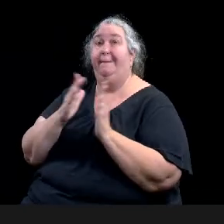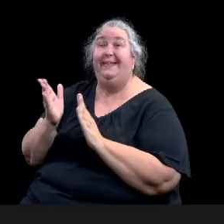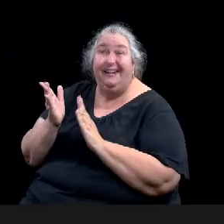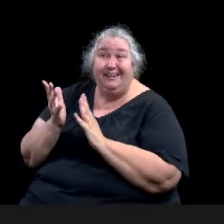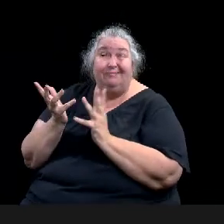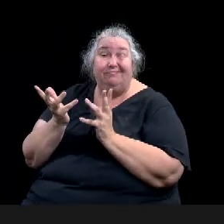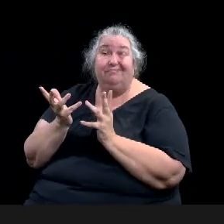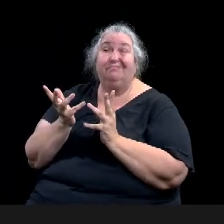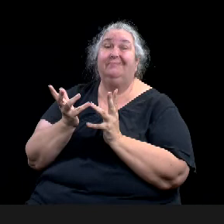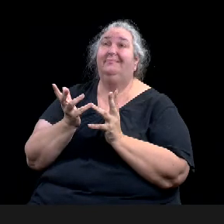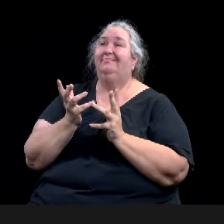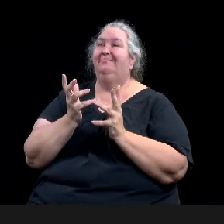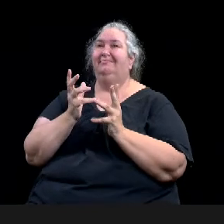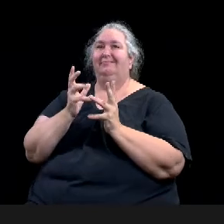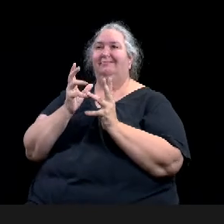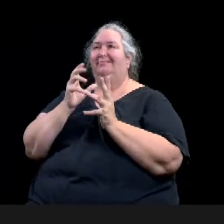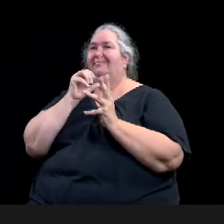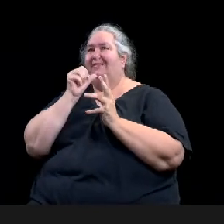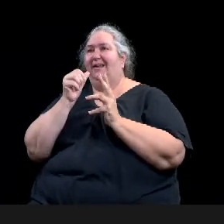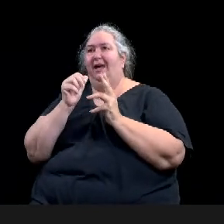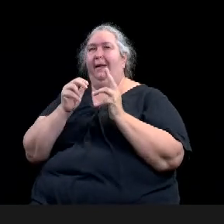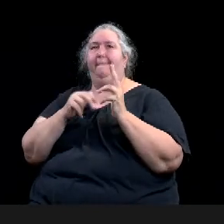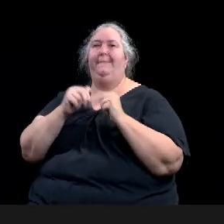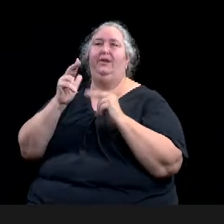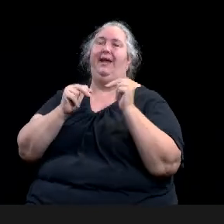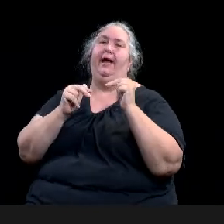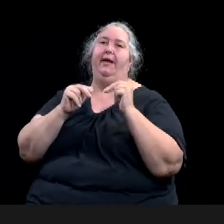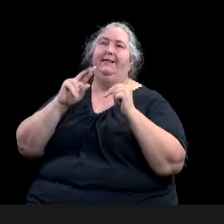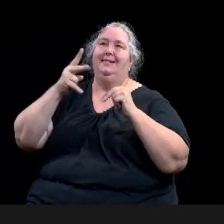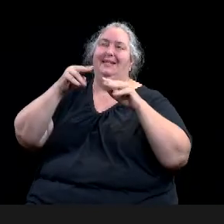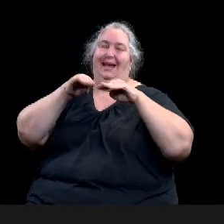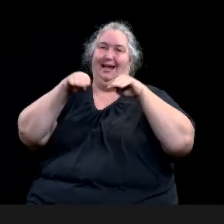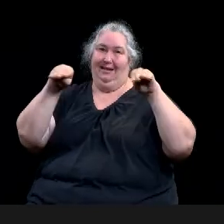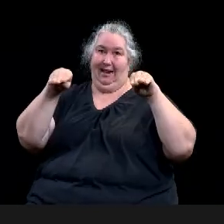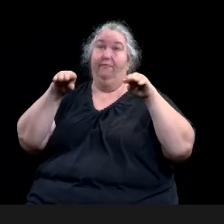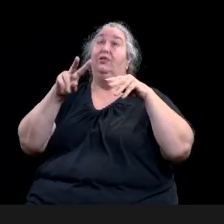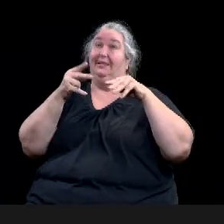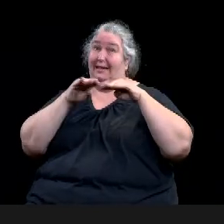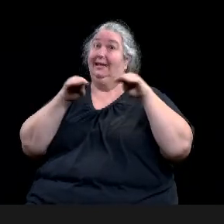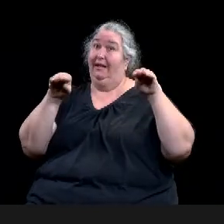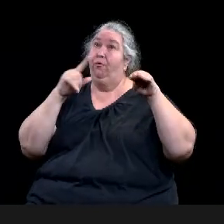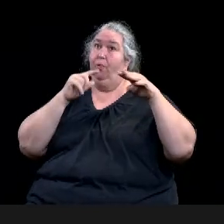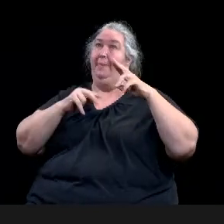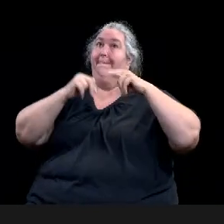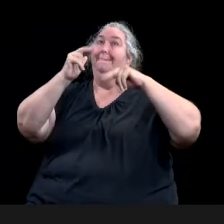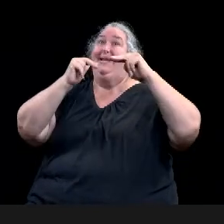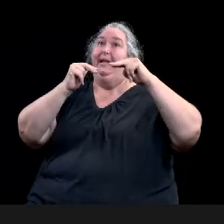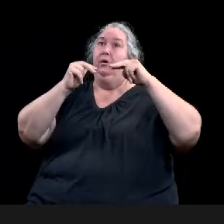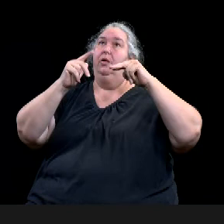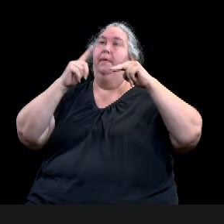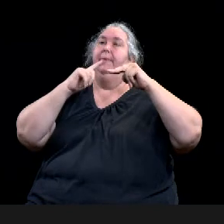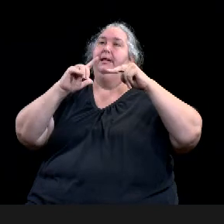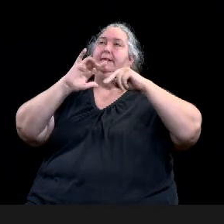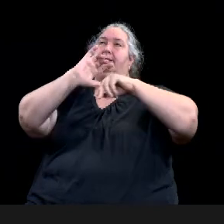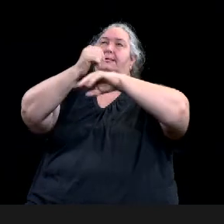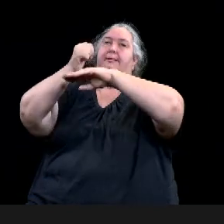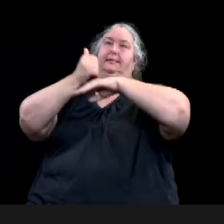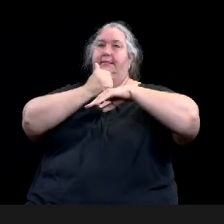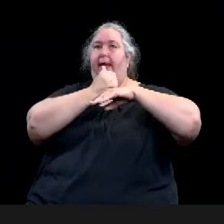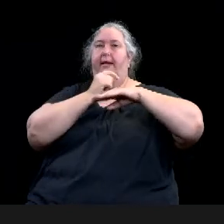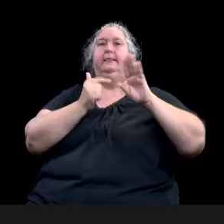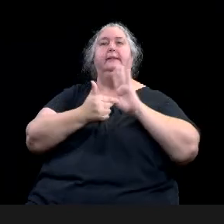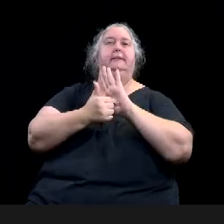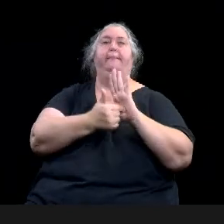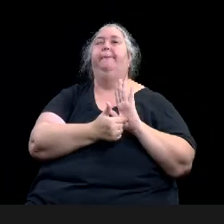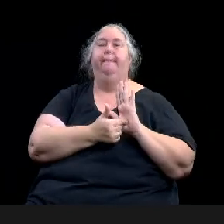the exhibitry and the, and the, um, public guest space would not be utilized. The second level would only be